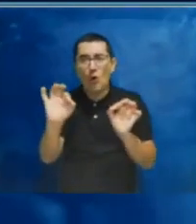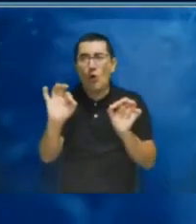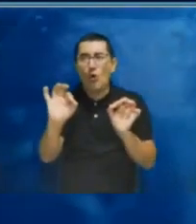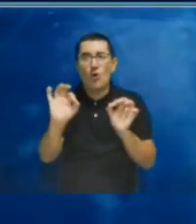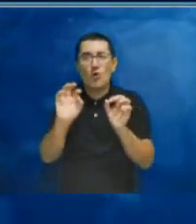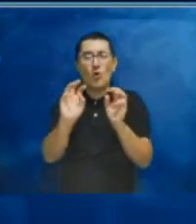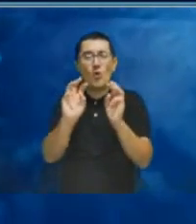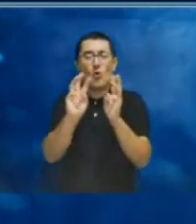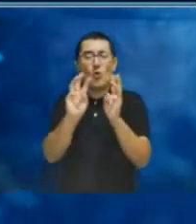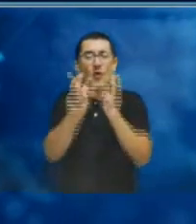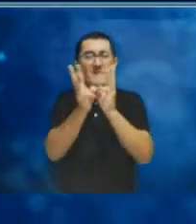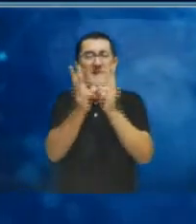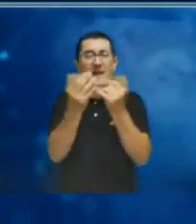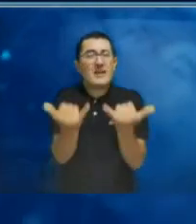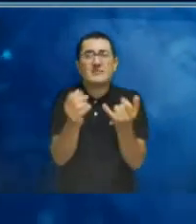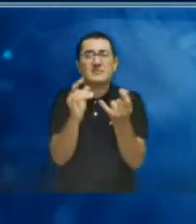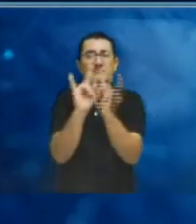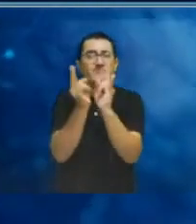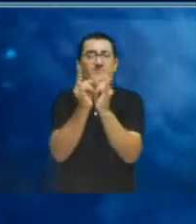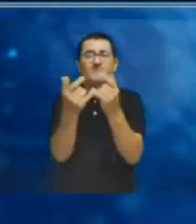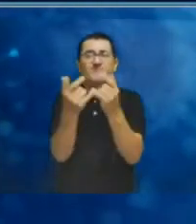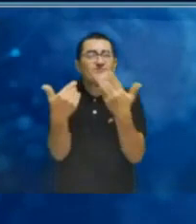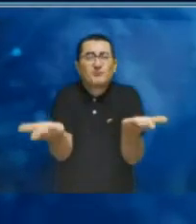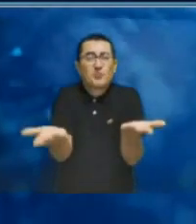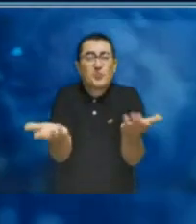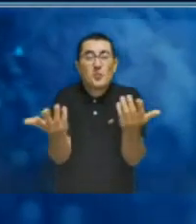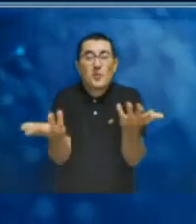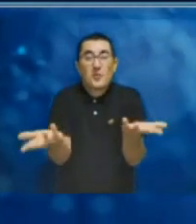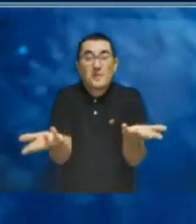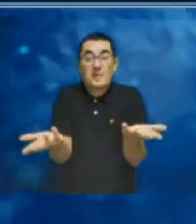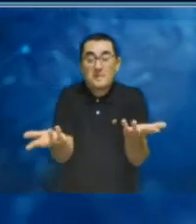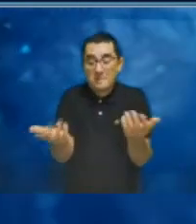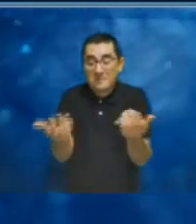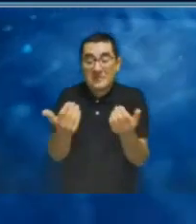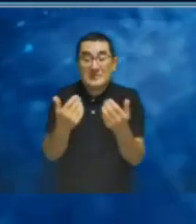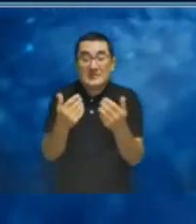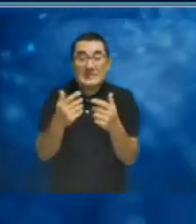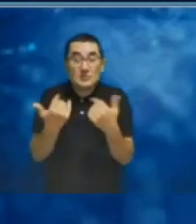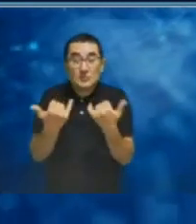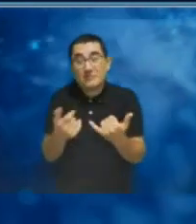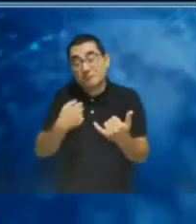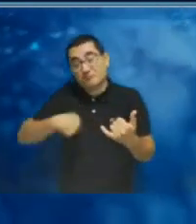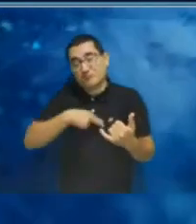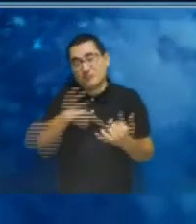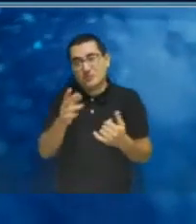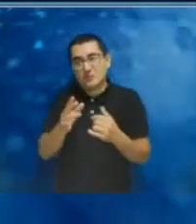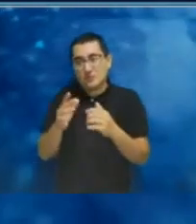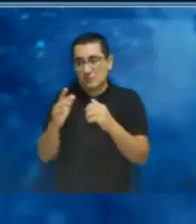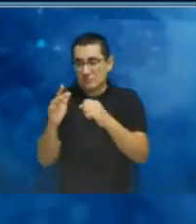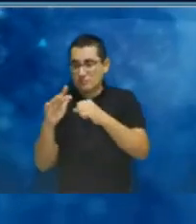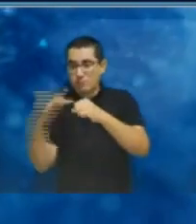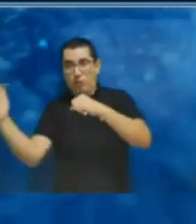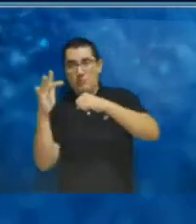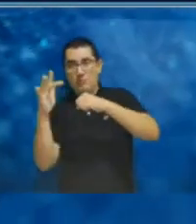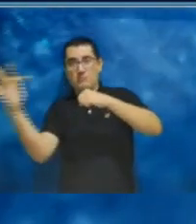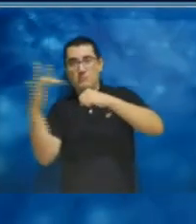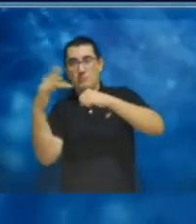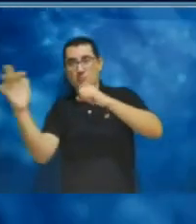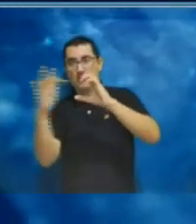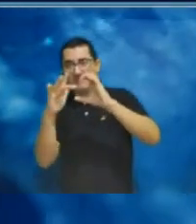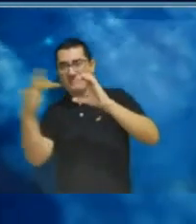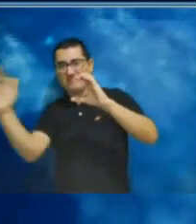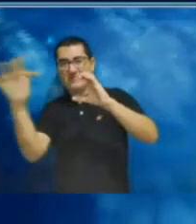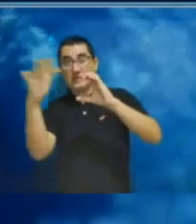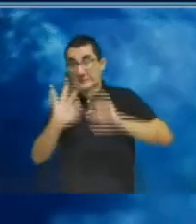Wi-Fi or, you know, what is required for connectivity, what connectivity exists. But